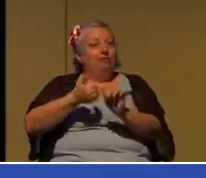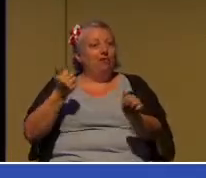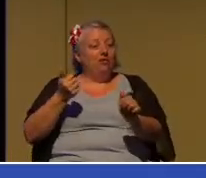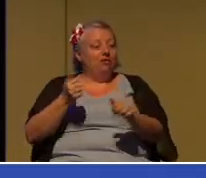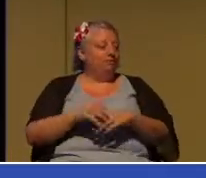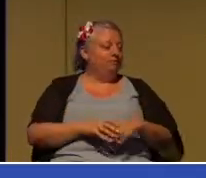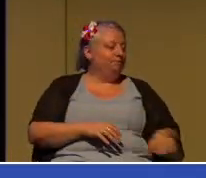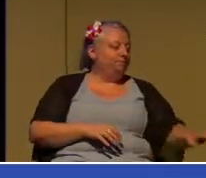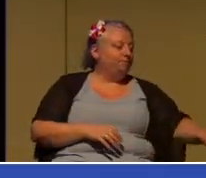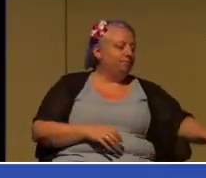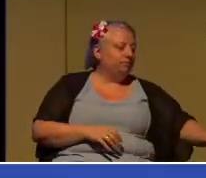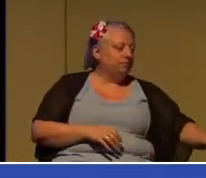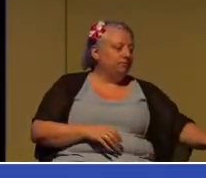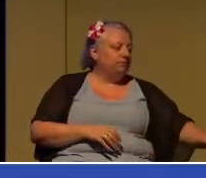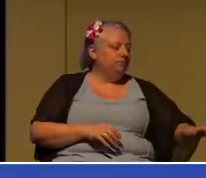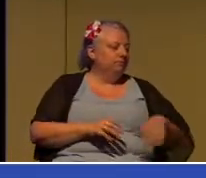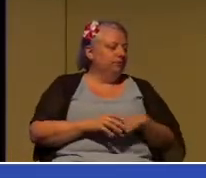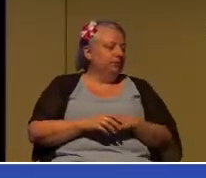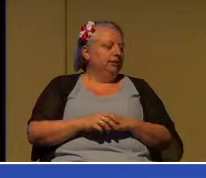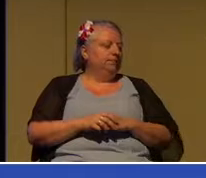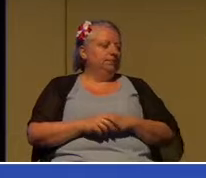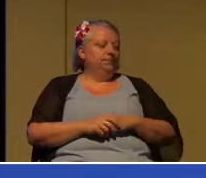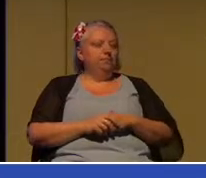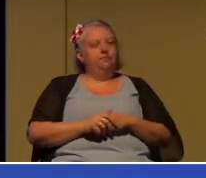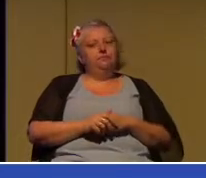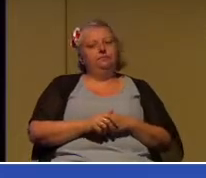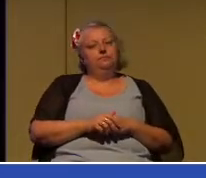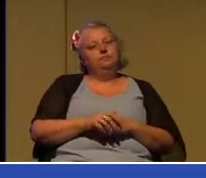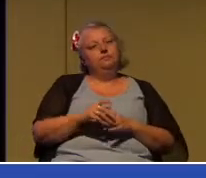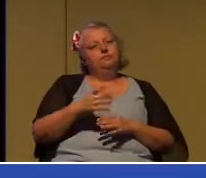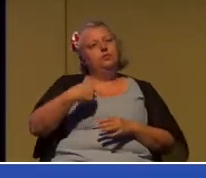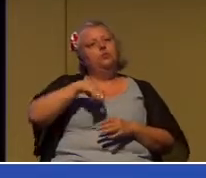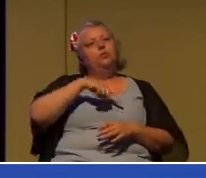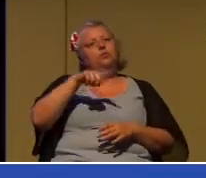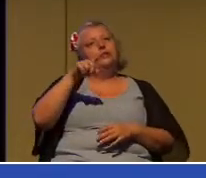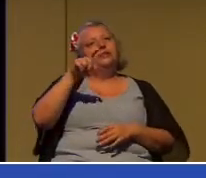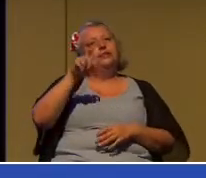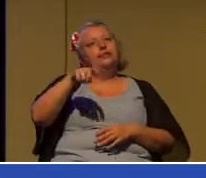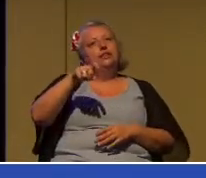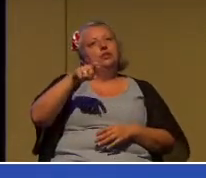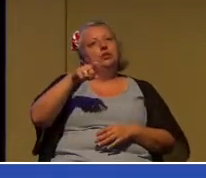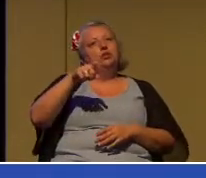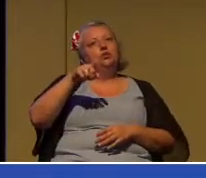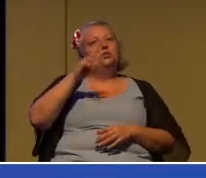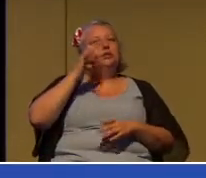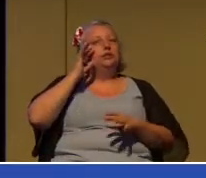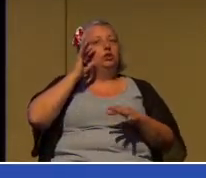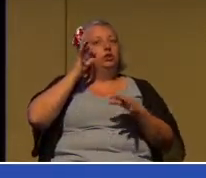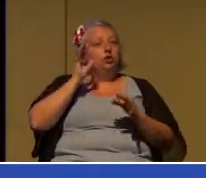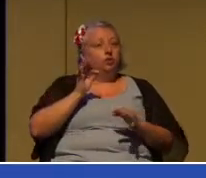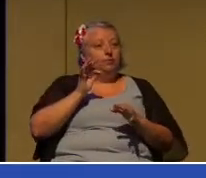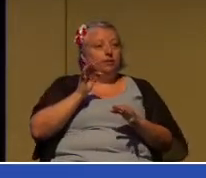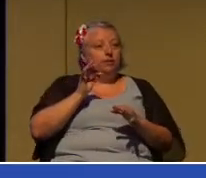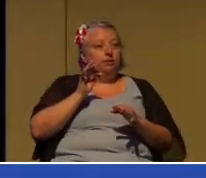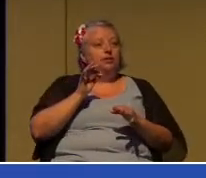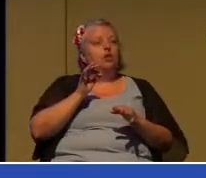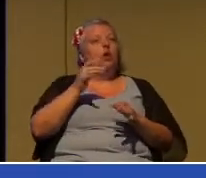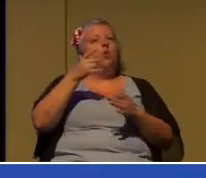thing then is we need to determine what love demands.